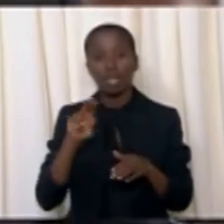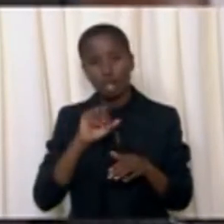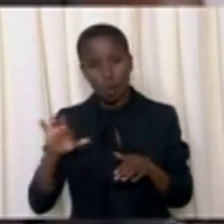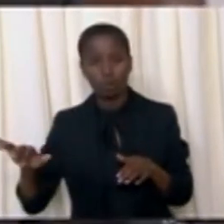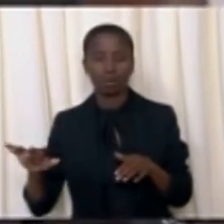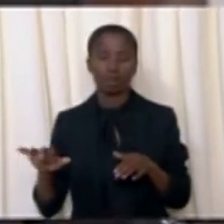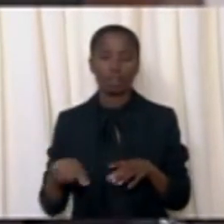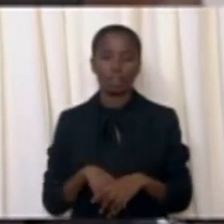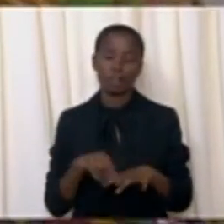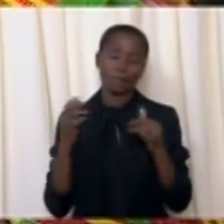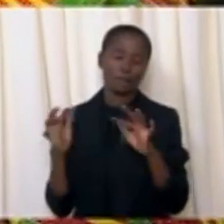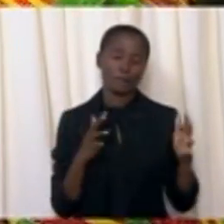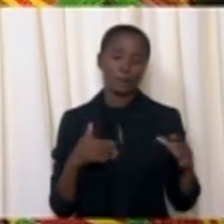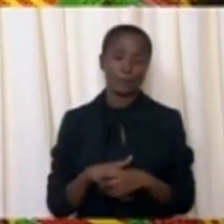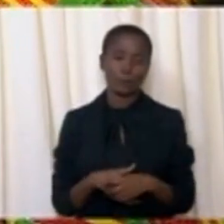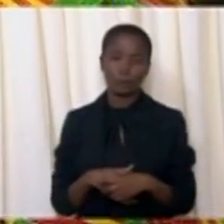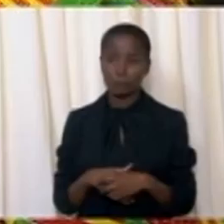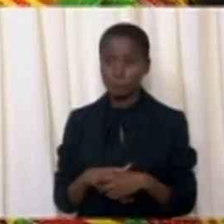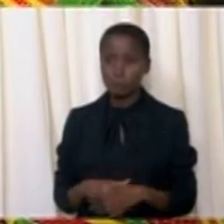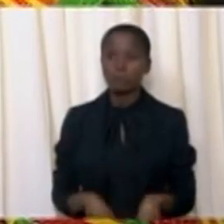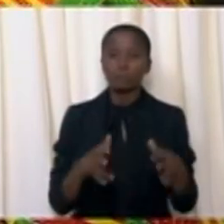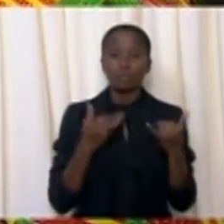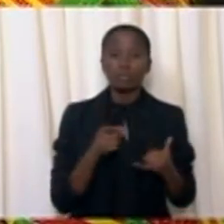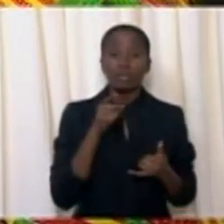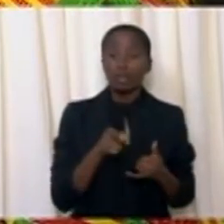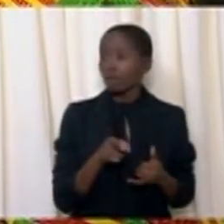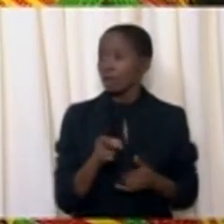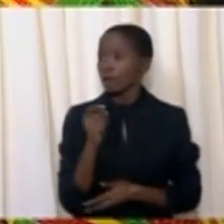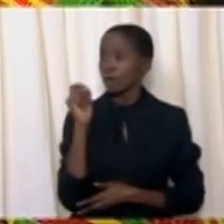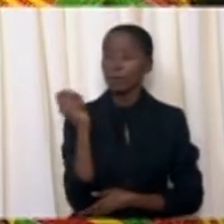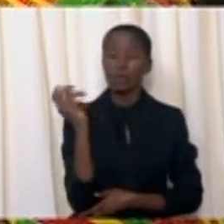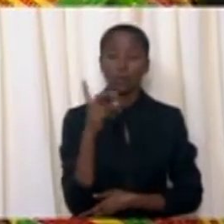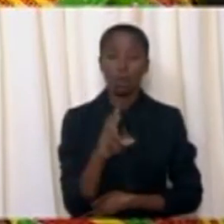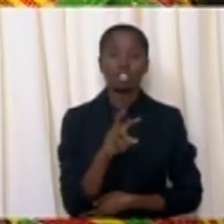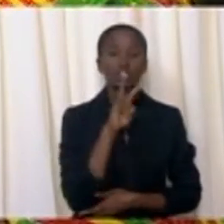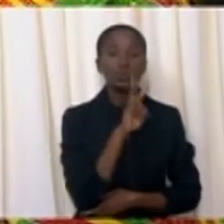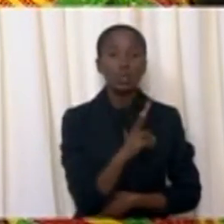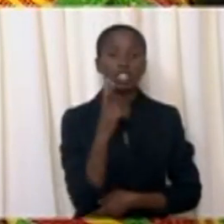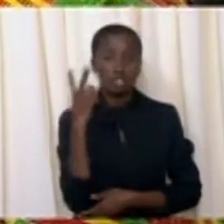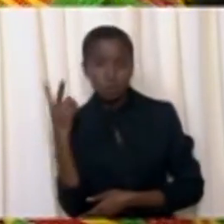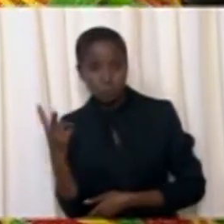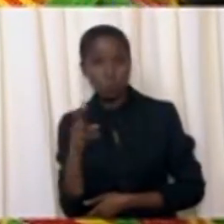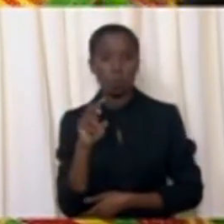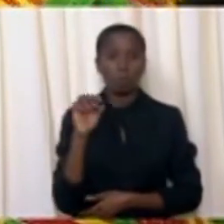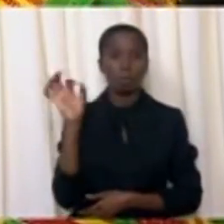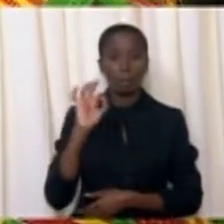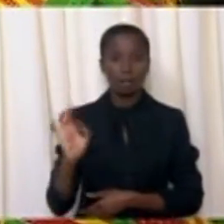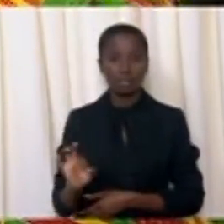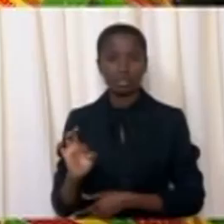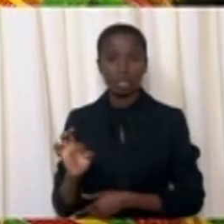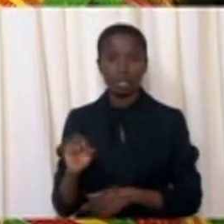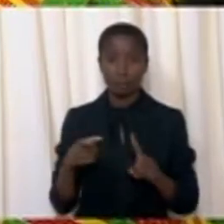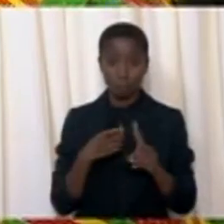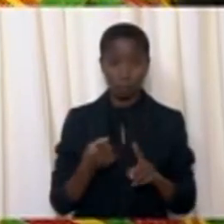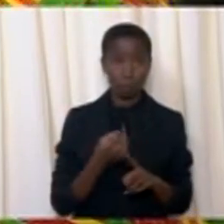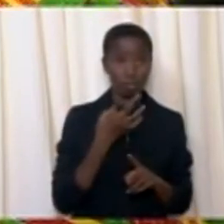Honourable Speaker, this represents 22% of the 30% target we have